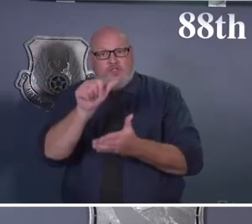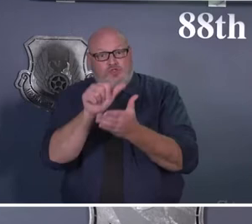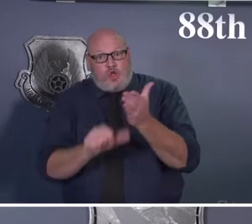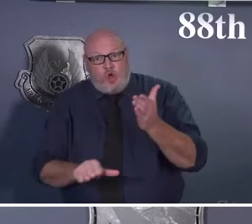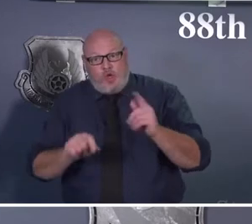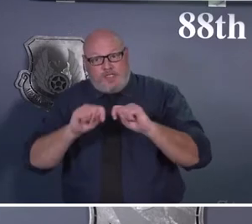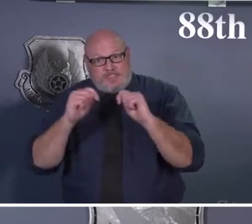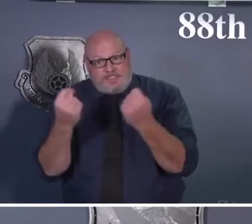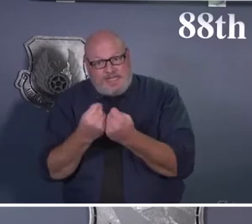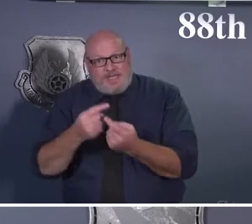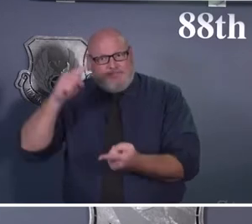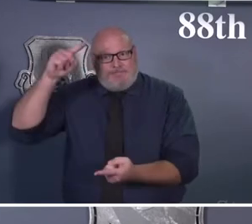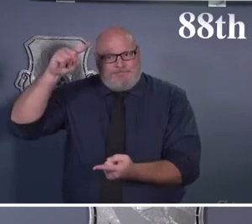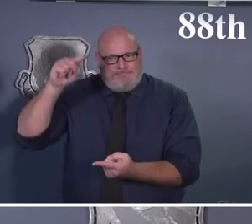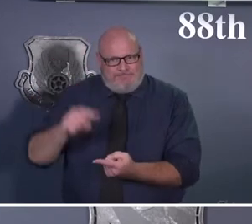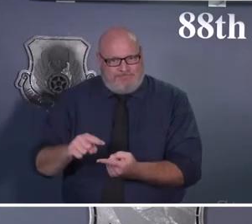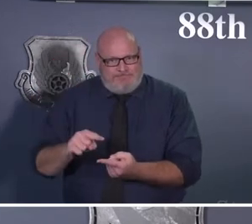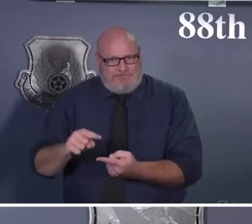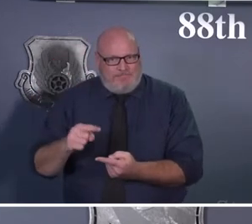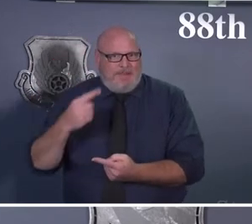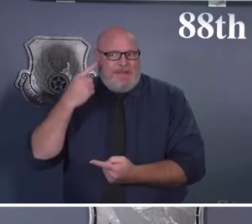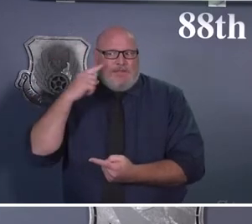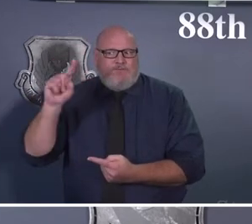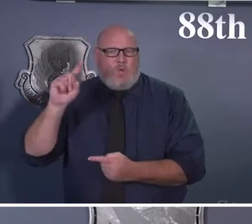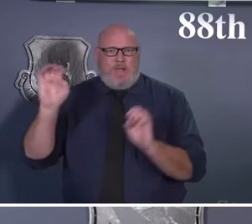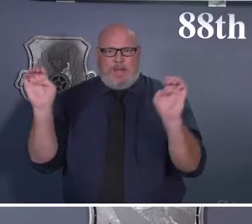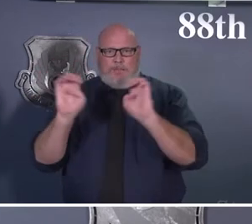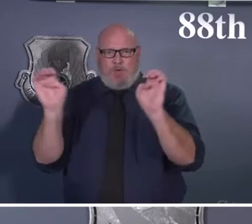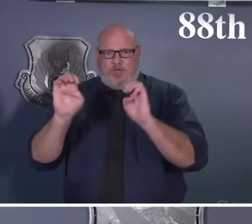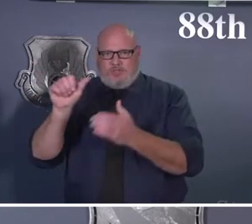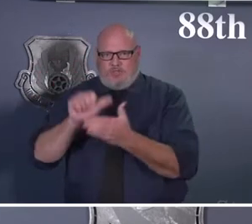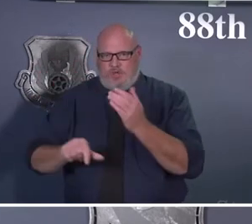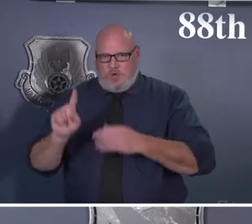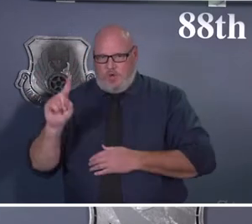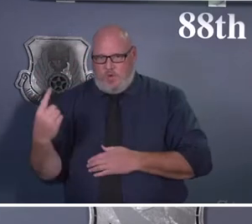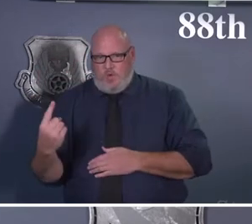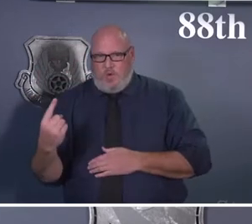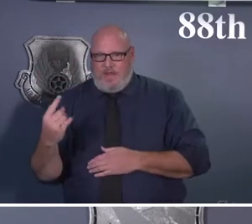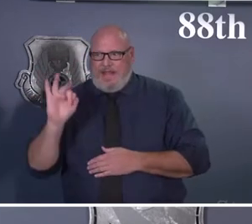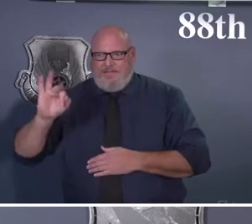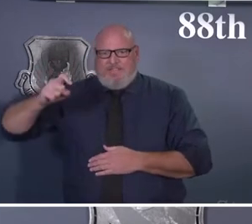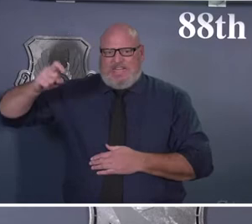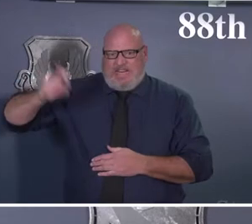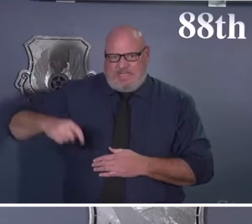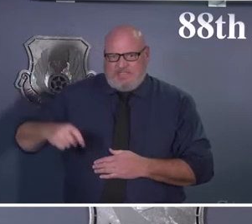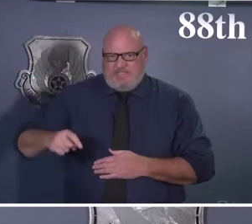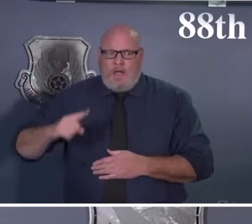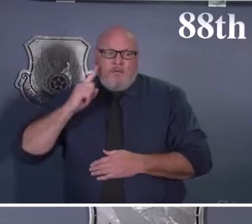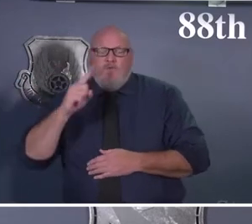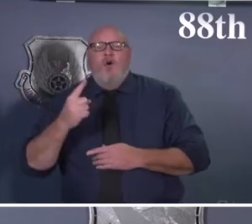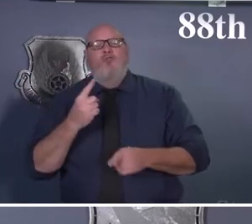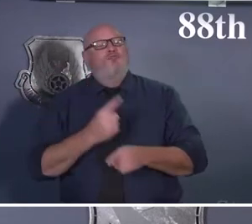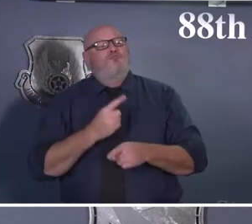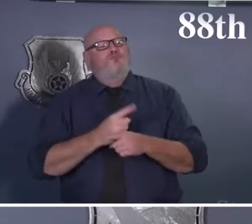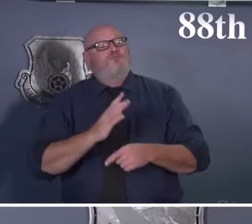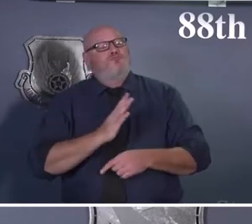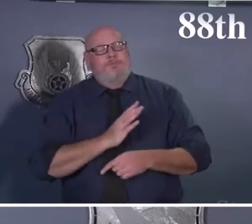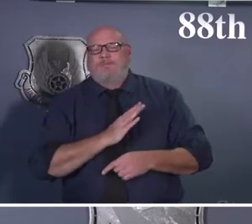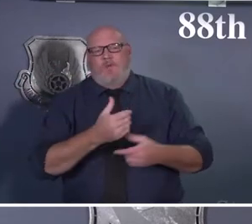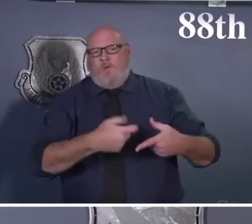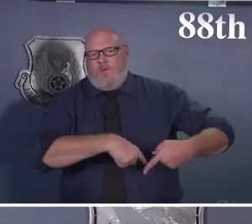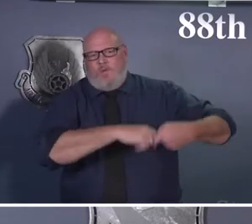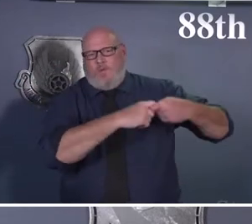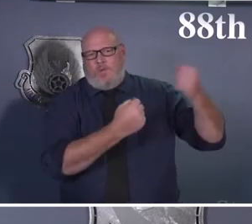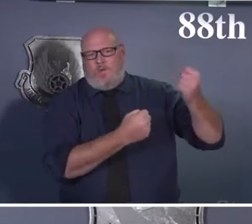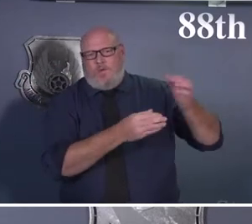open and are still there to serve our beneficiaries, but you may notice a decrease in your access to care availability or